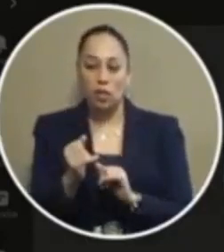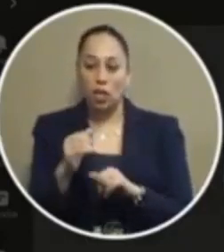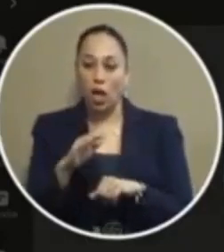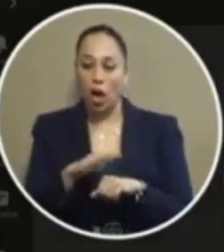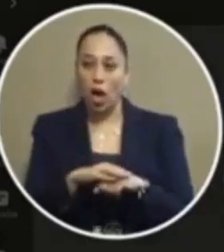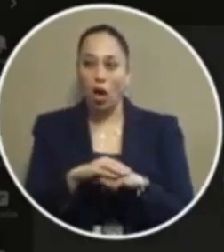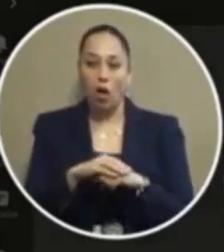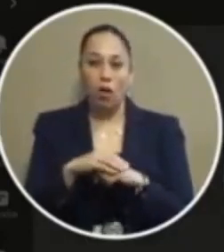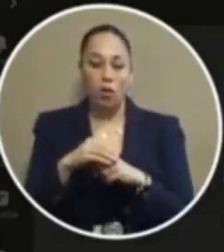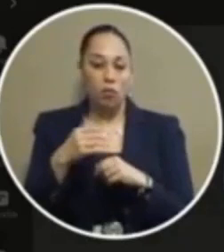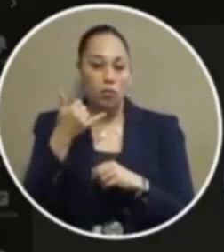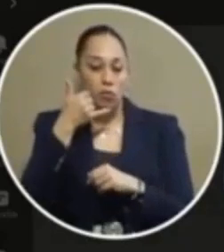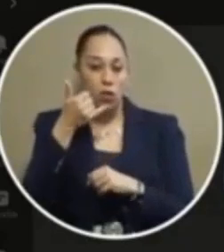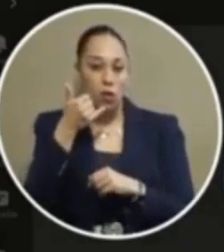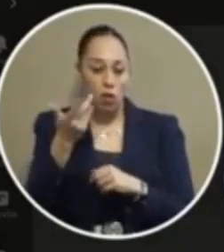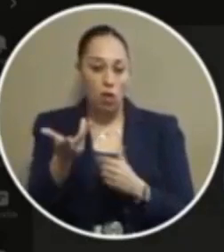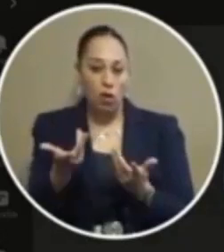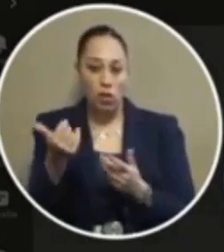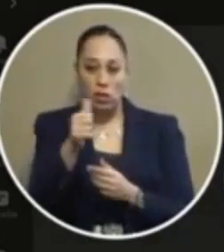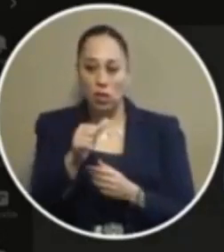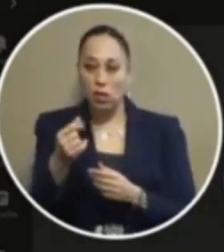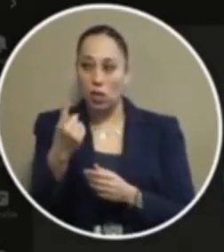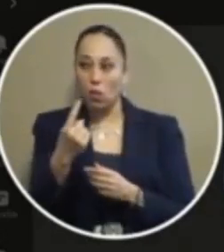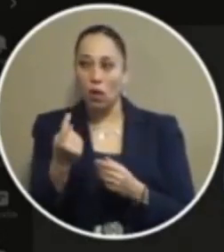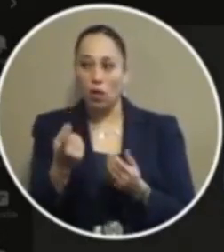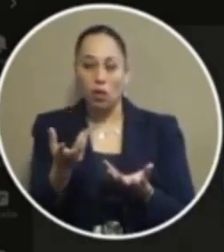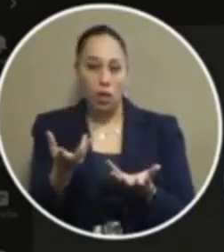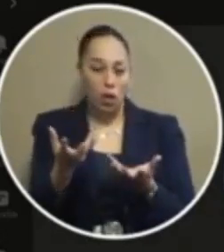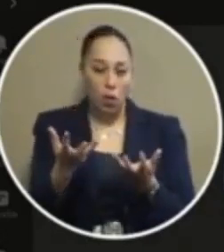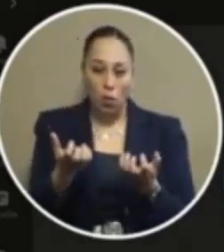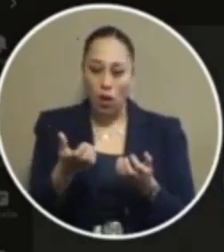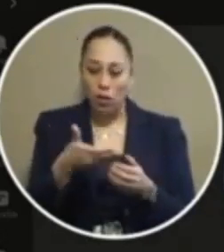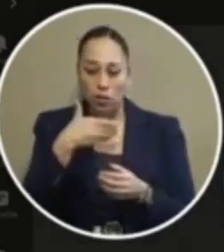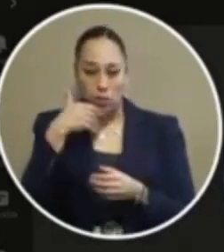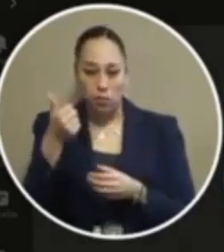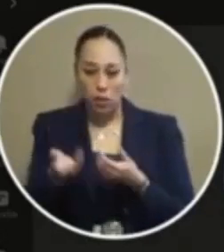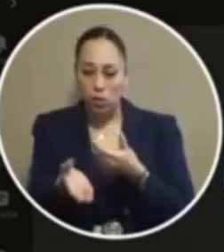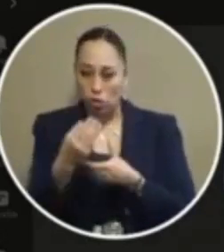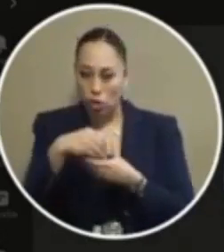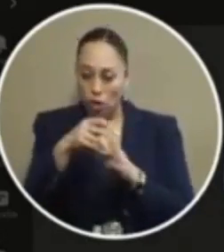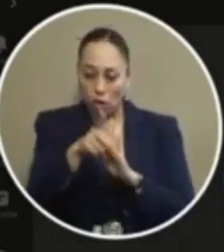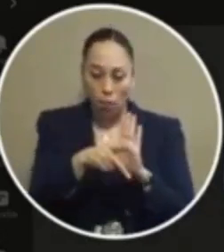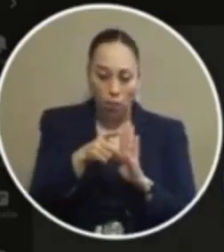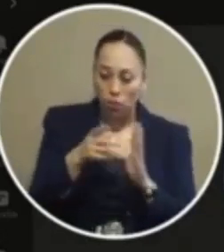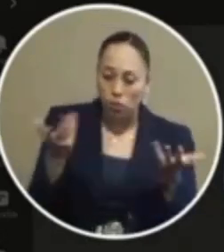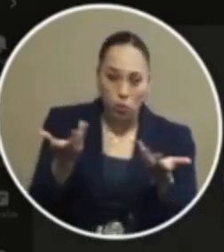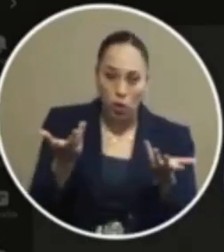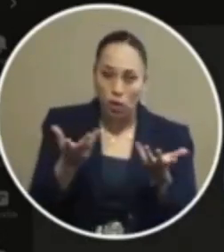how those meetings went if there anyone asked him about what the best way to implement this policy was